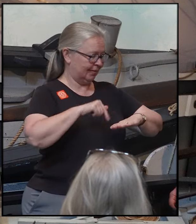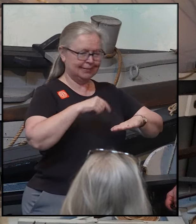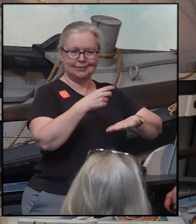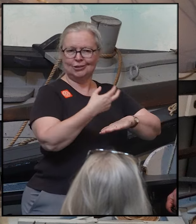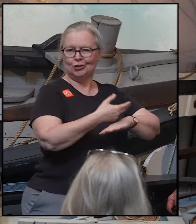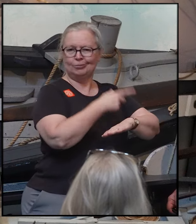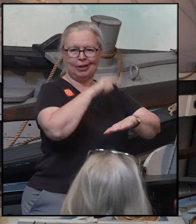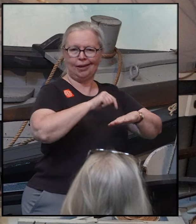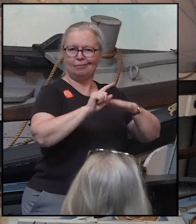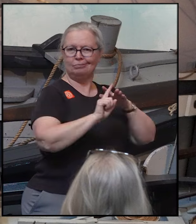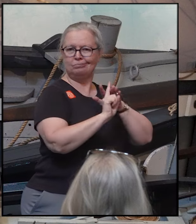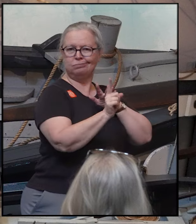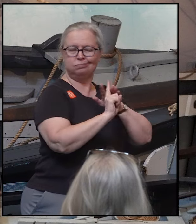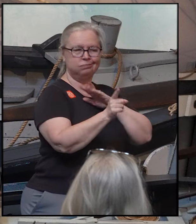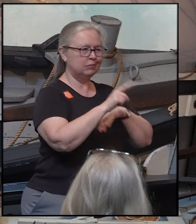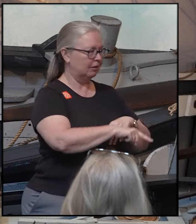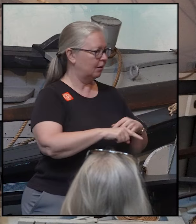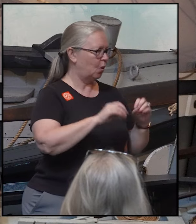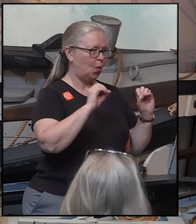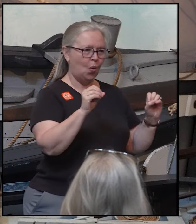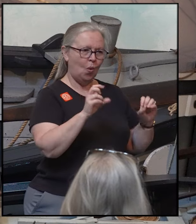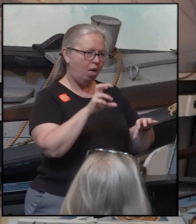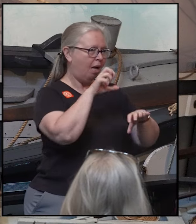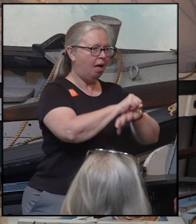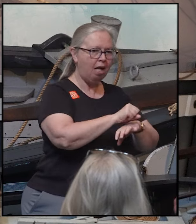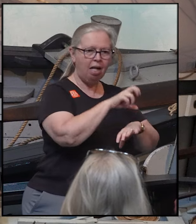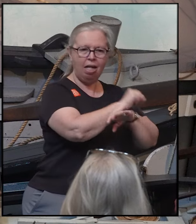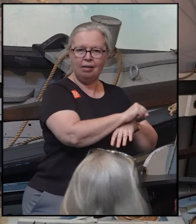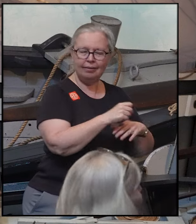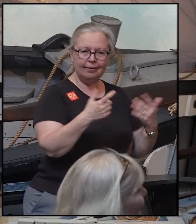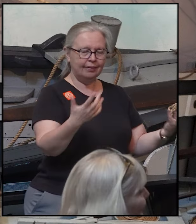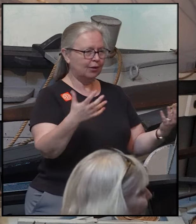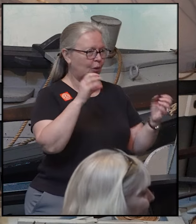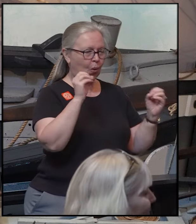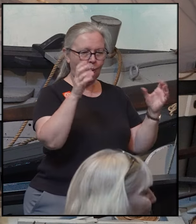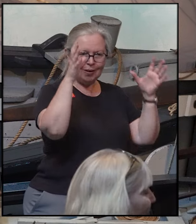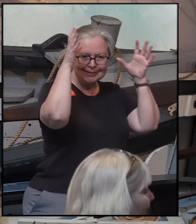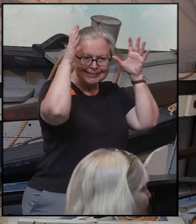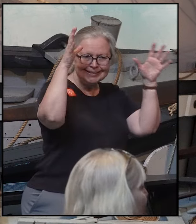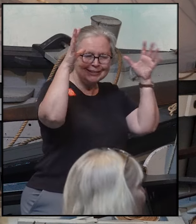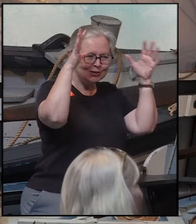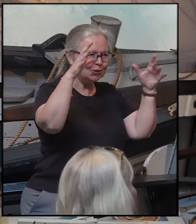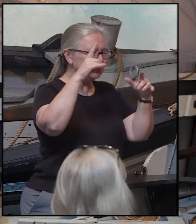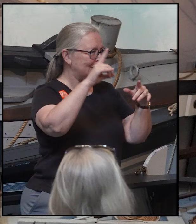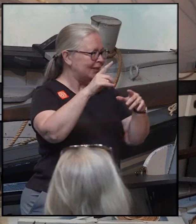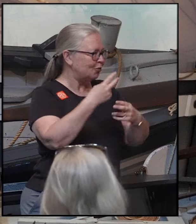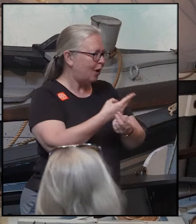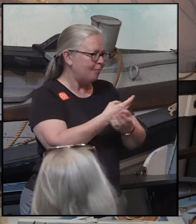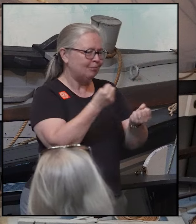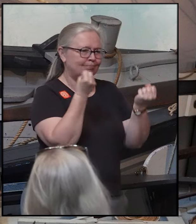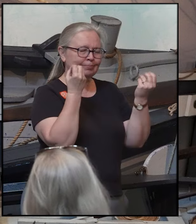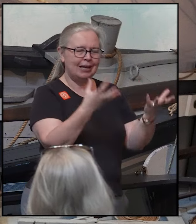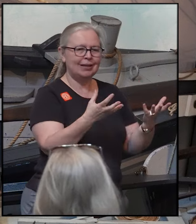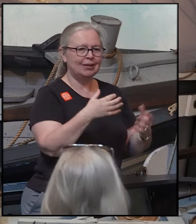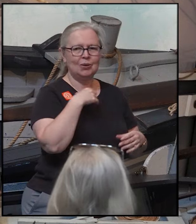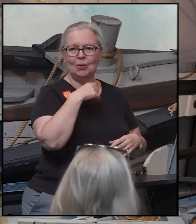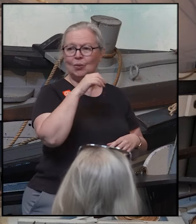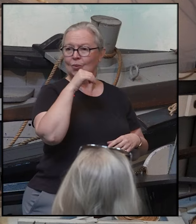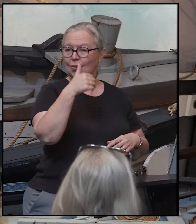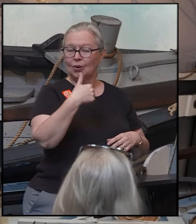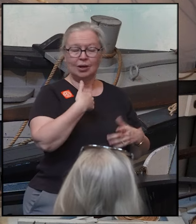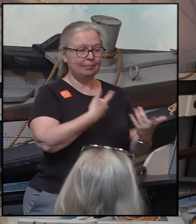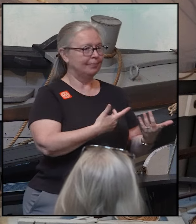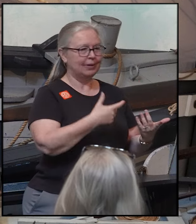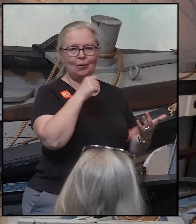We have no predators. That's why there's thousands of rabbit and deer. But we're missing one thing, running water,